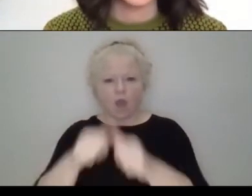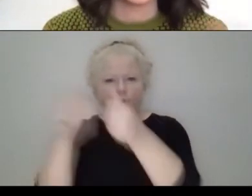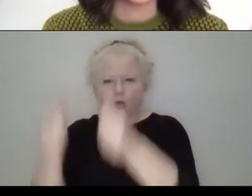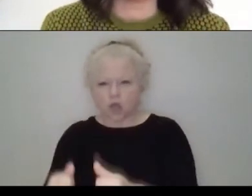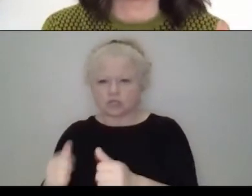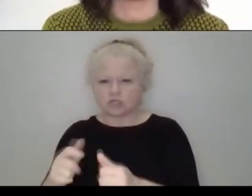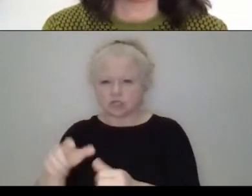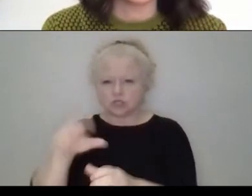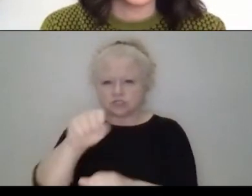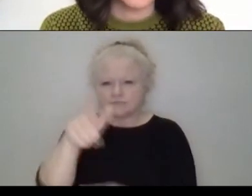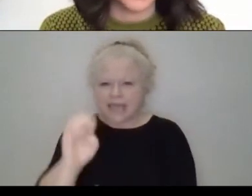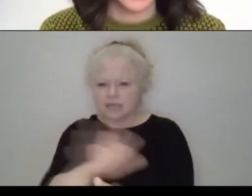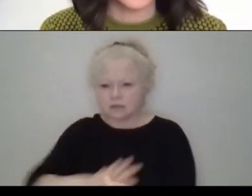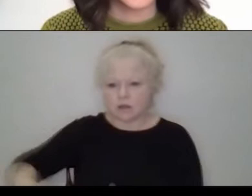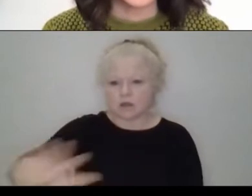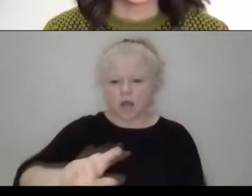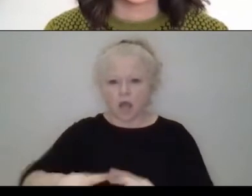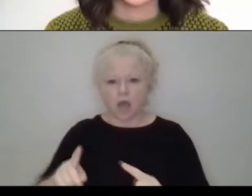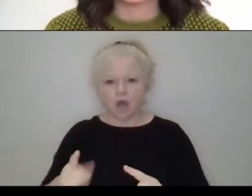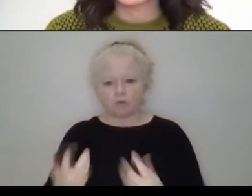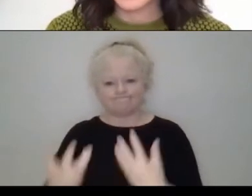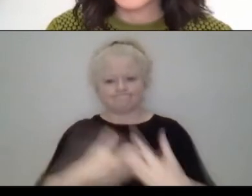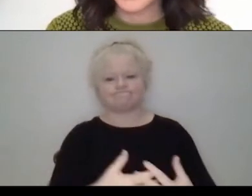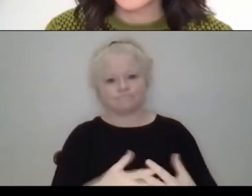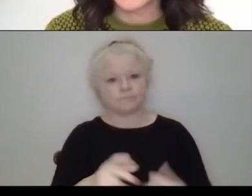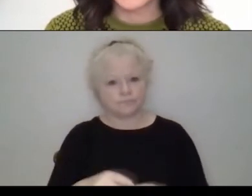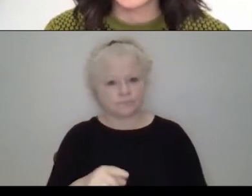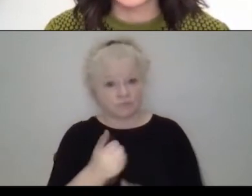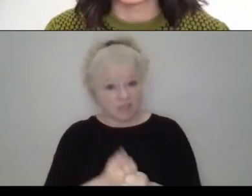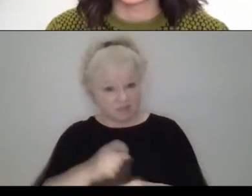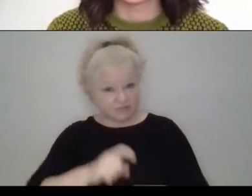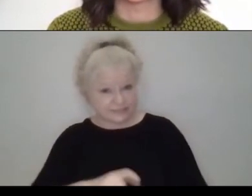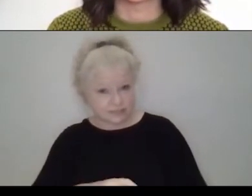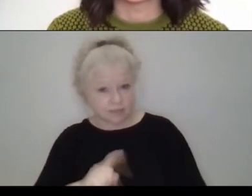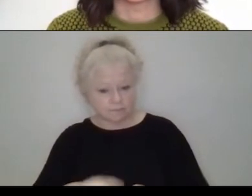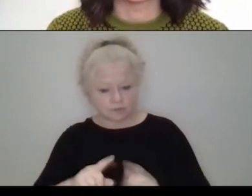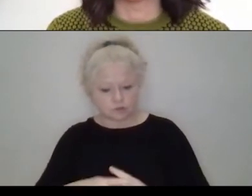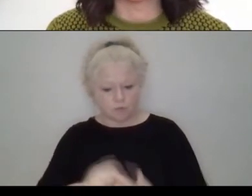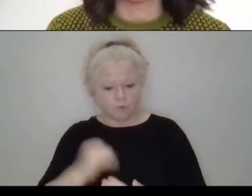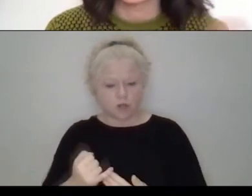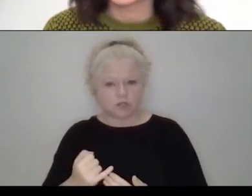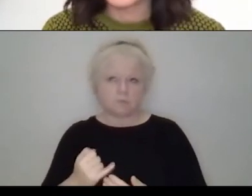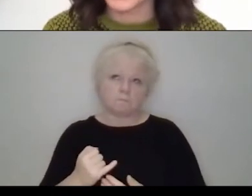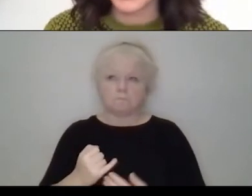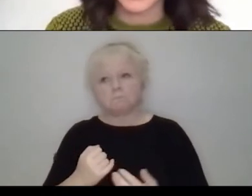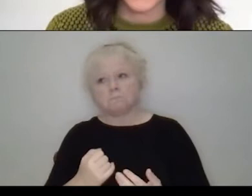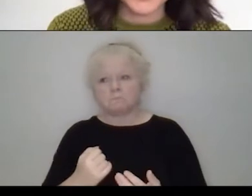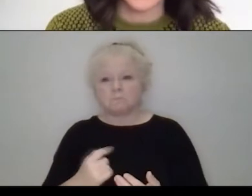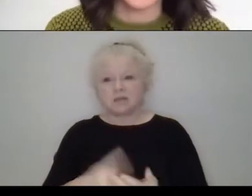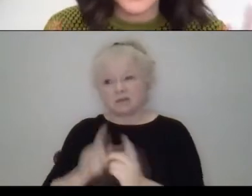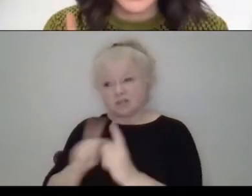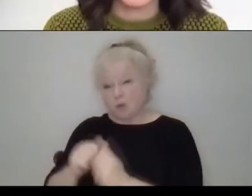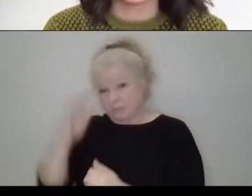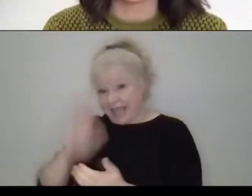space and how textile could transform it. So every time I start a project, even sometimes when I talk with my